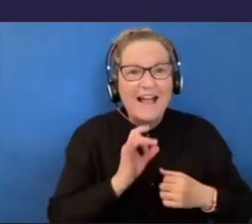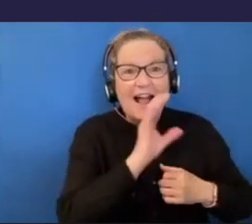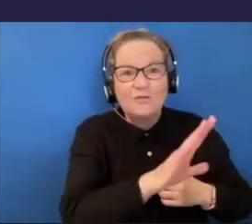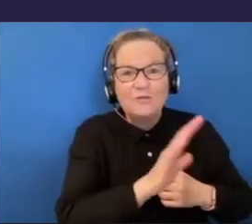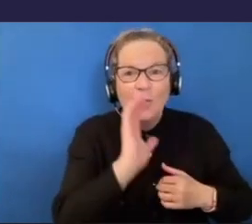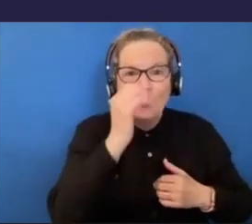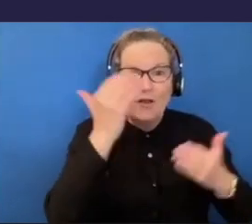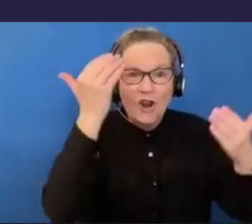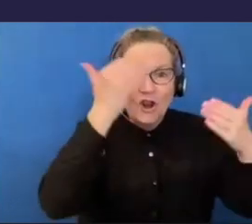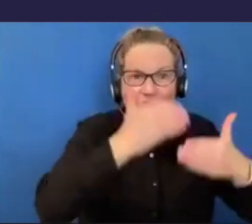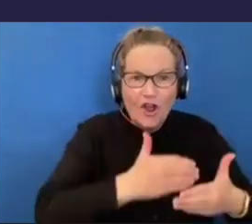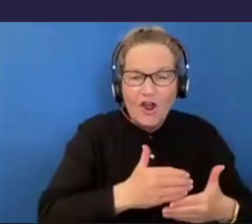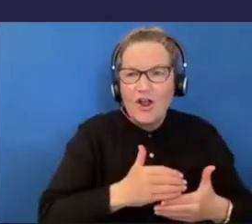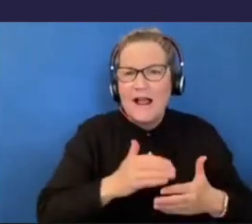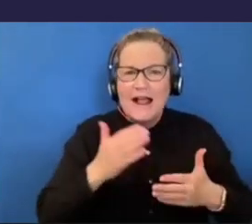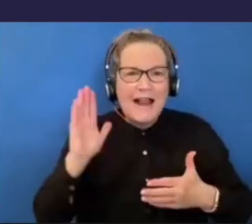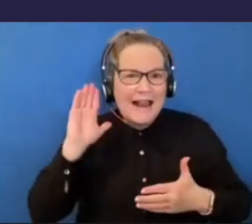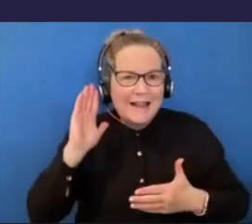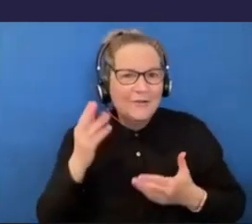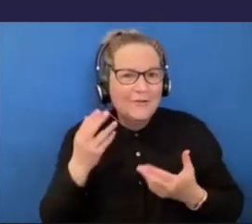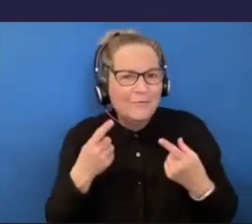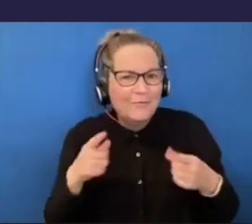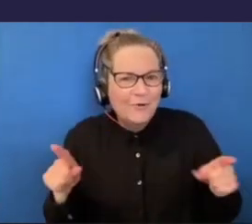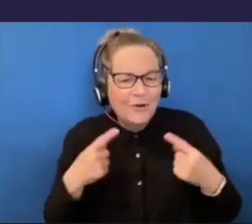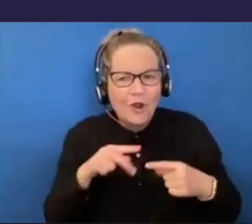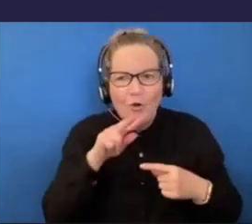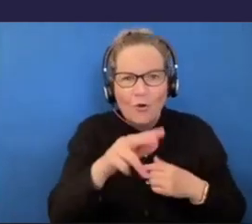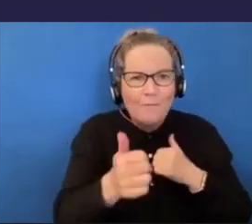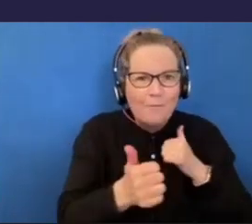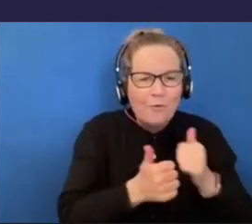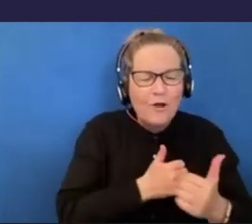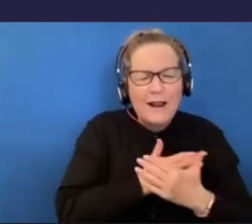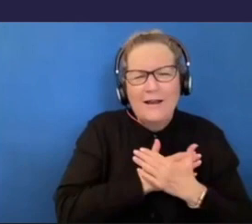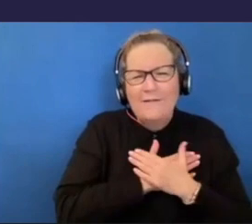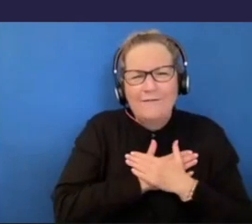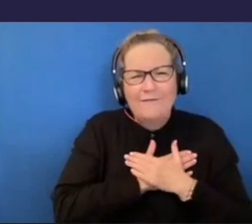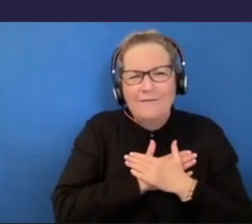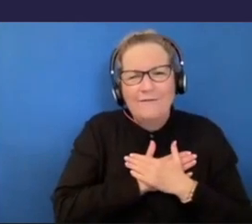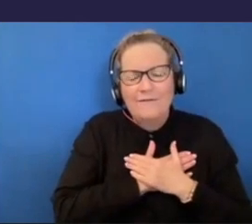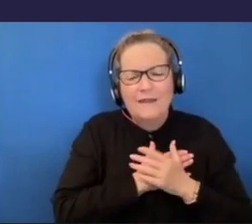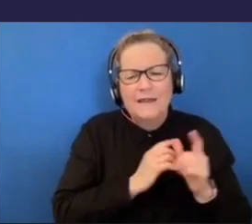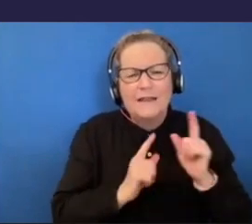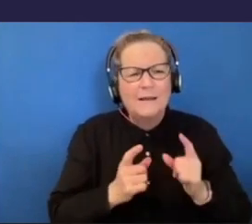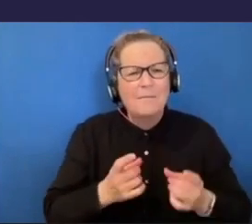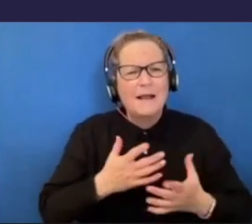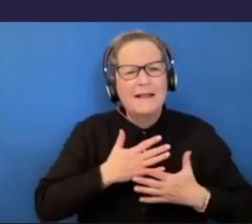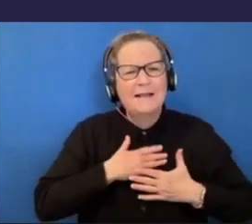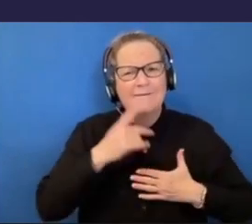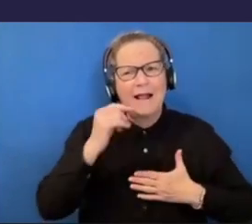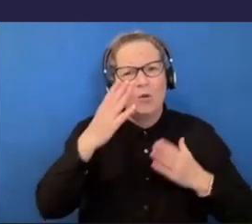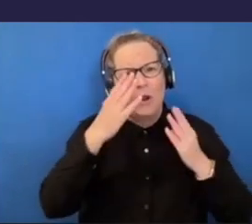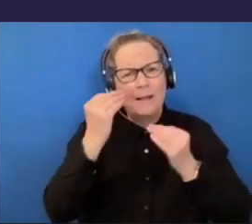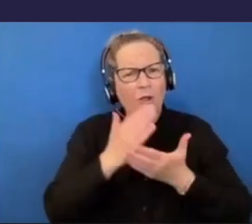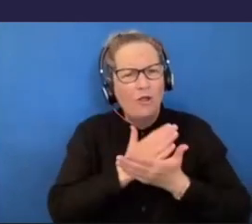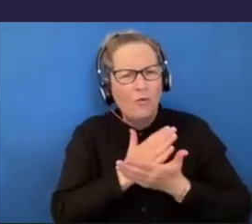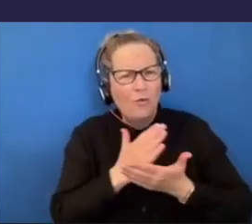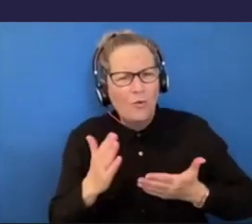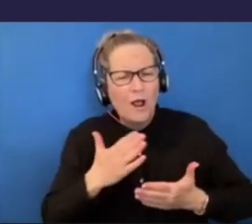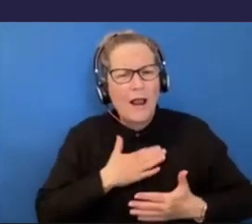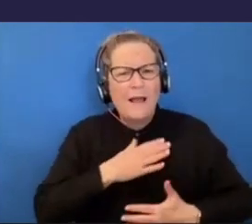music and watching sport. I also like time by myself, sleeping in, privacy and freedom.